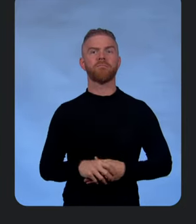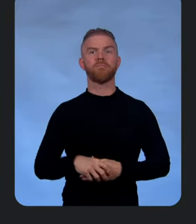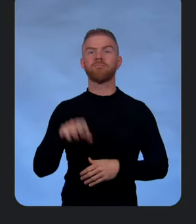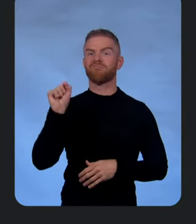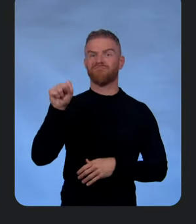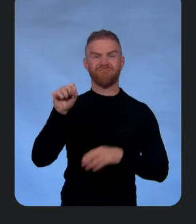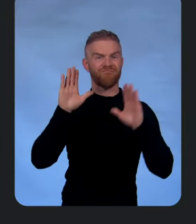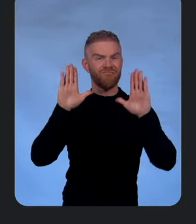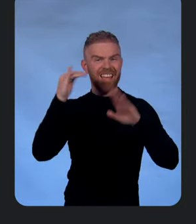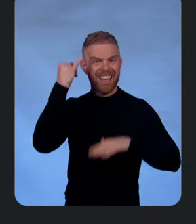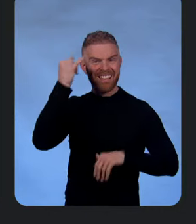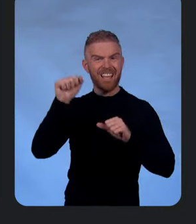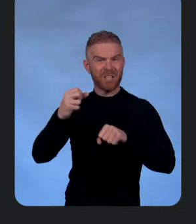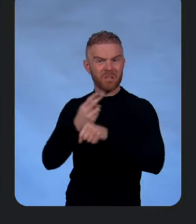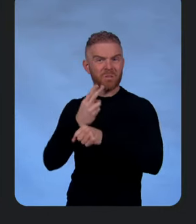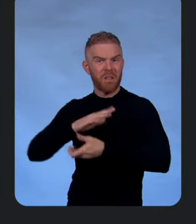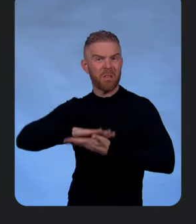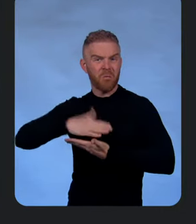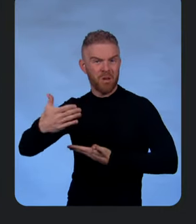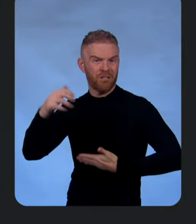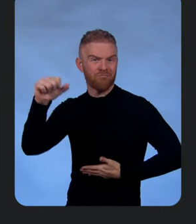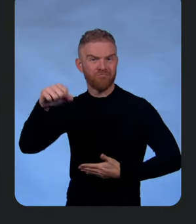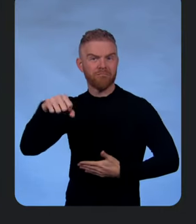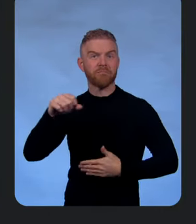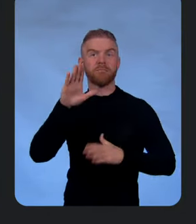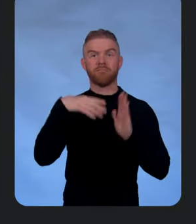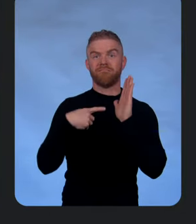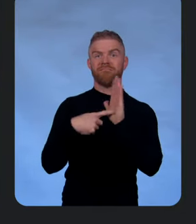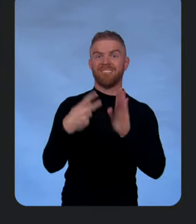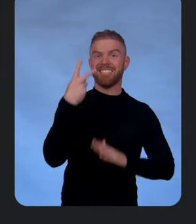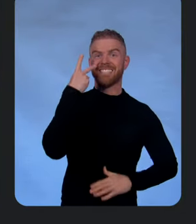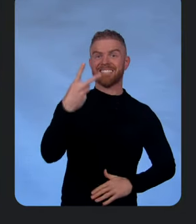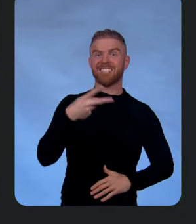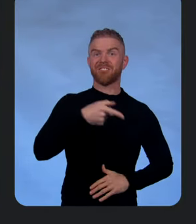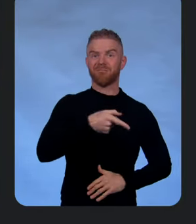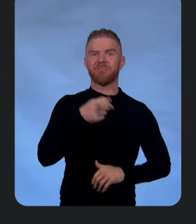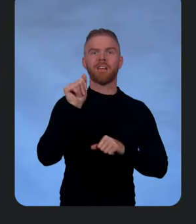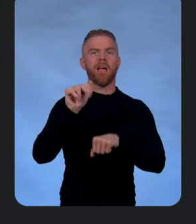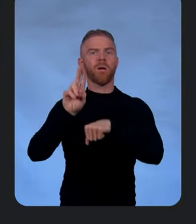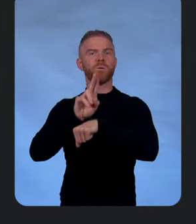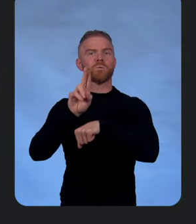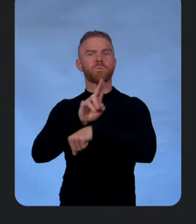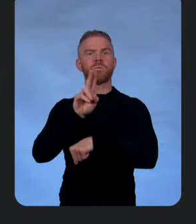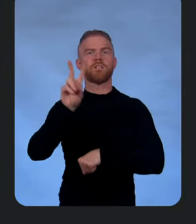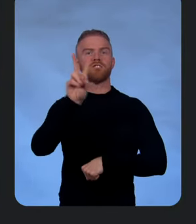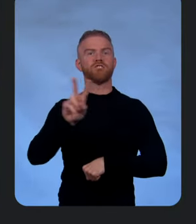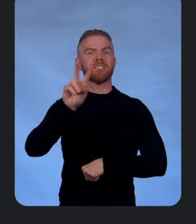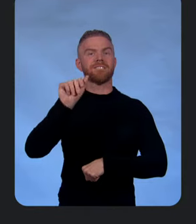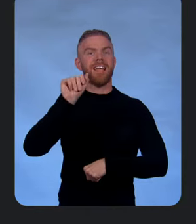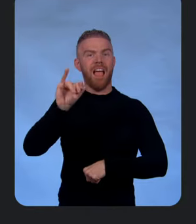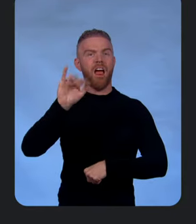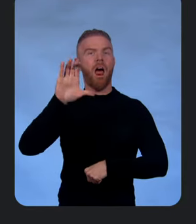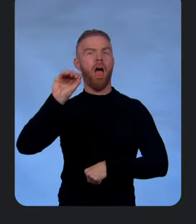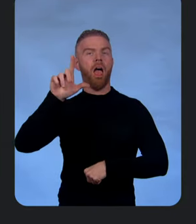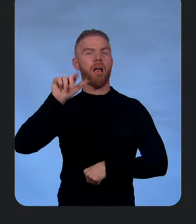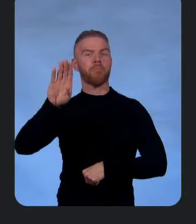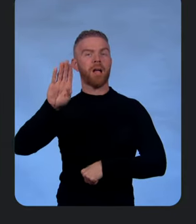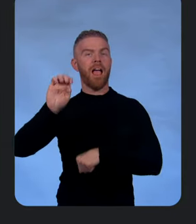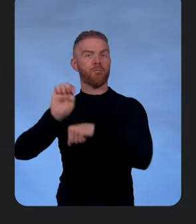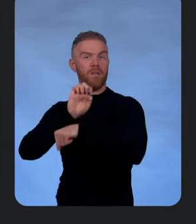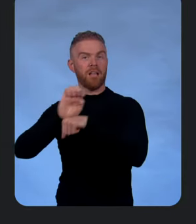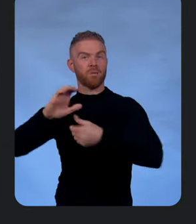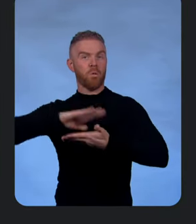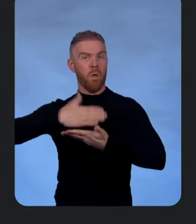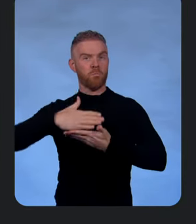you can. So here you can see that you can use Vertex AI Colab Enterprise notebooks with your RAI cluster.